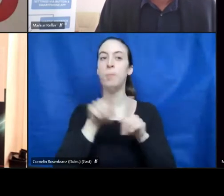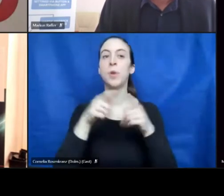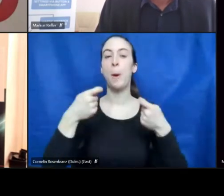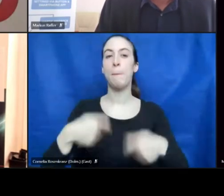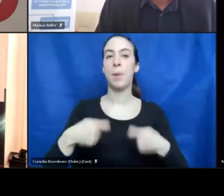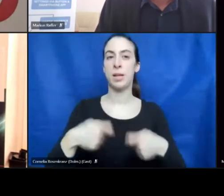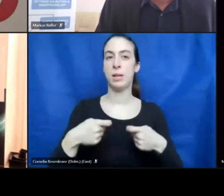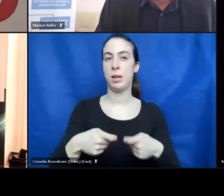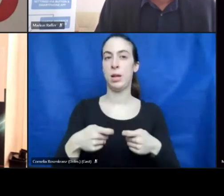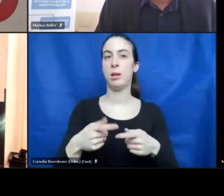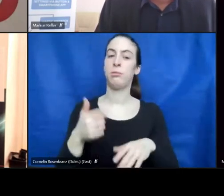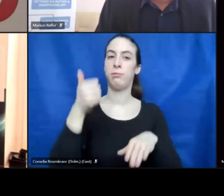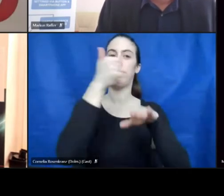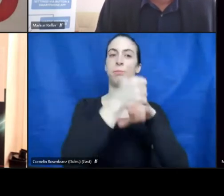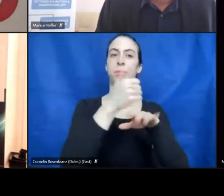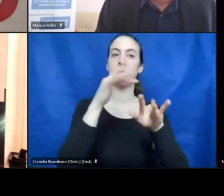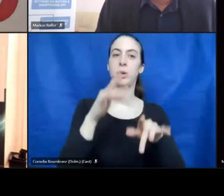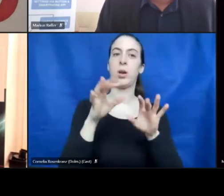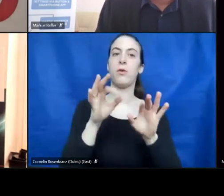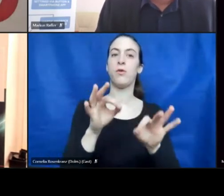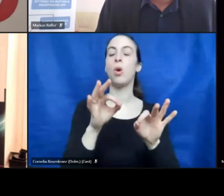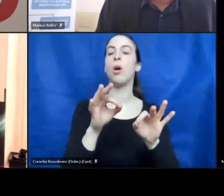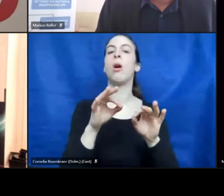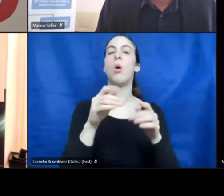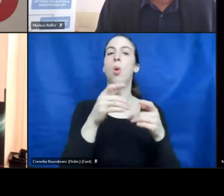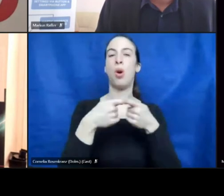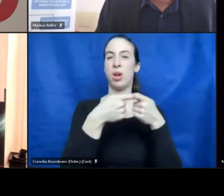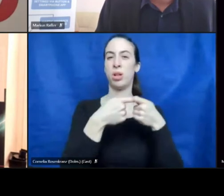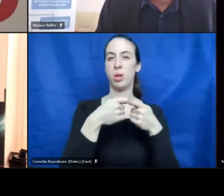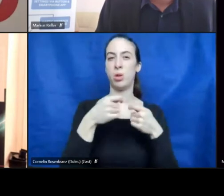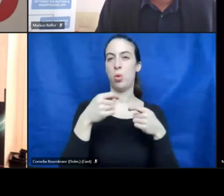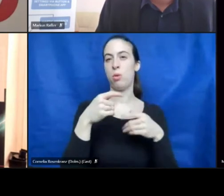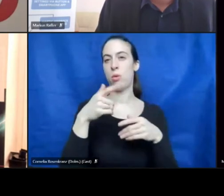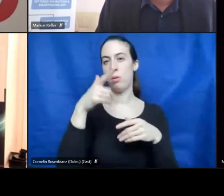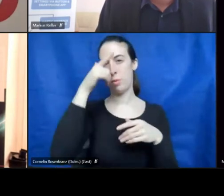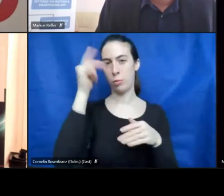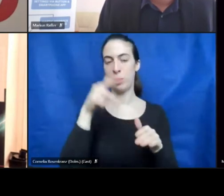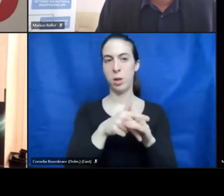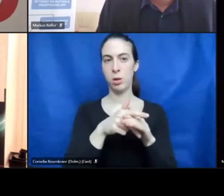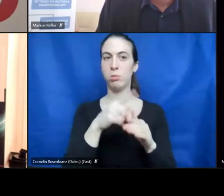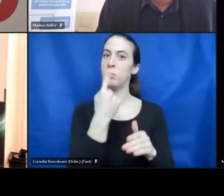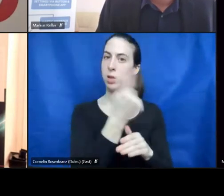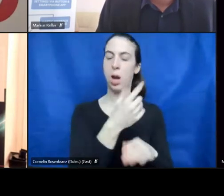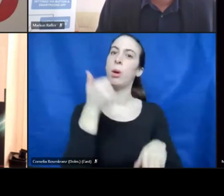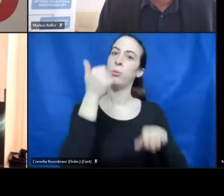individuals with disabilities in Austria pays respect to NVG's way of working.